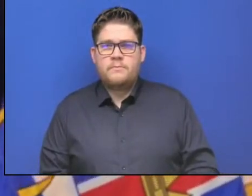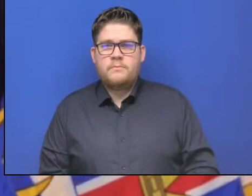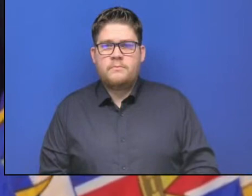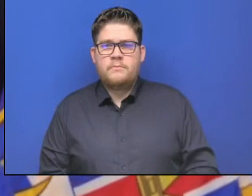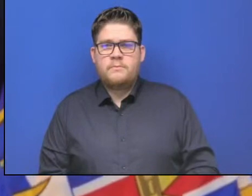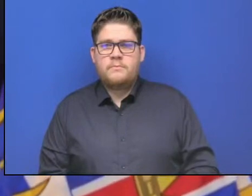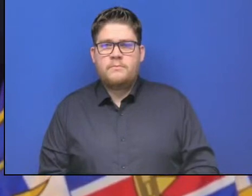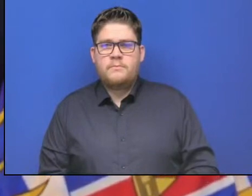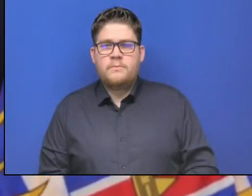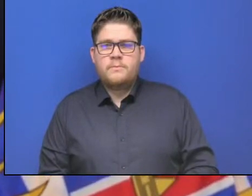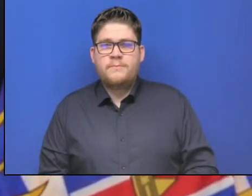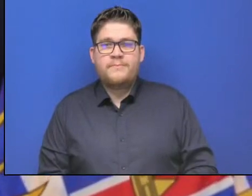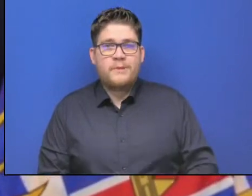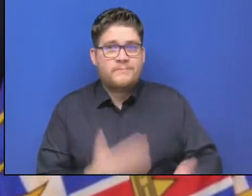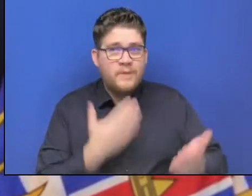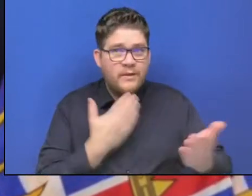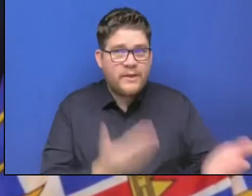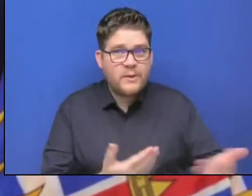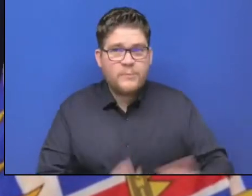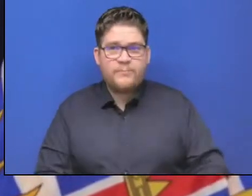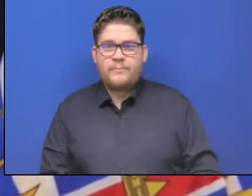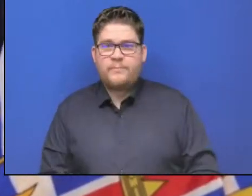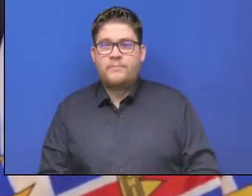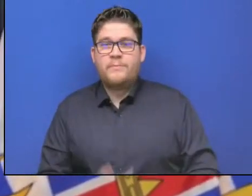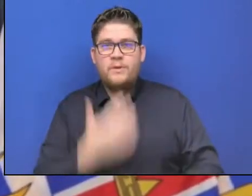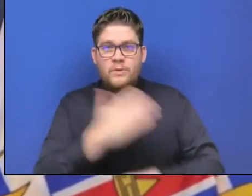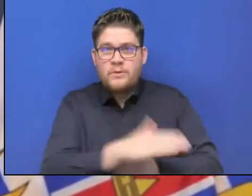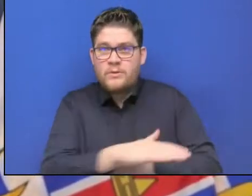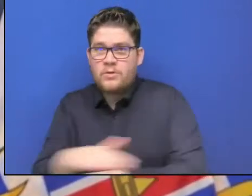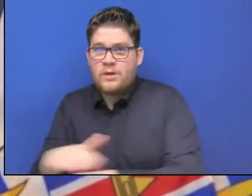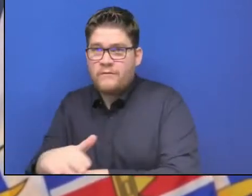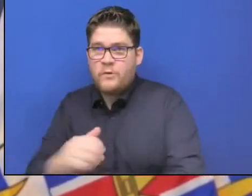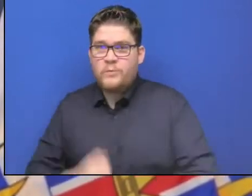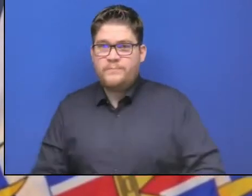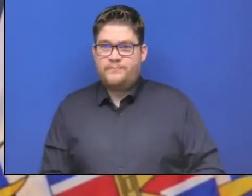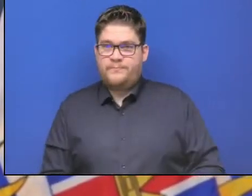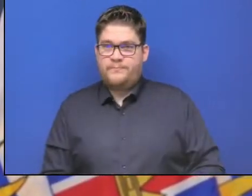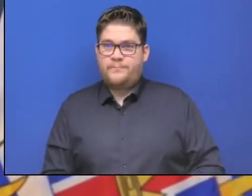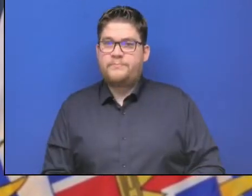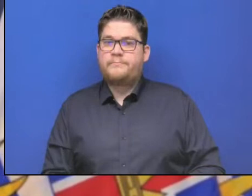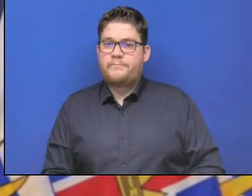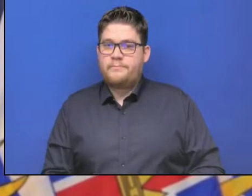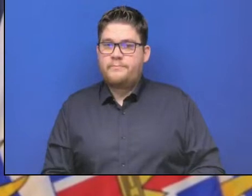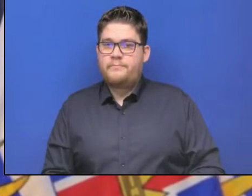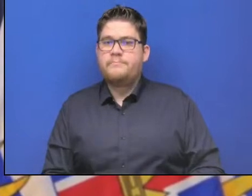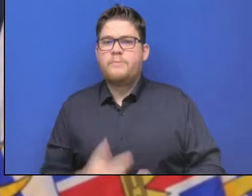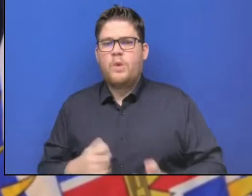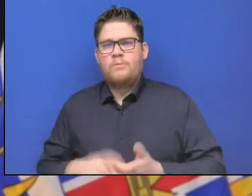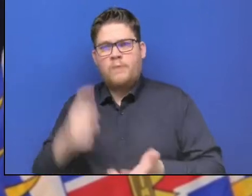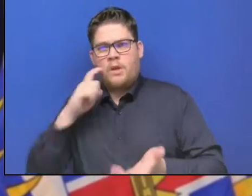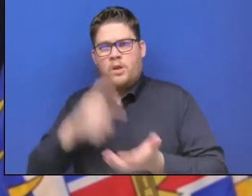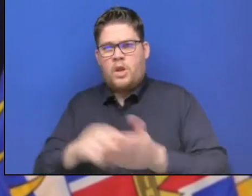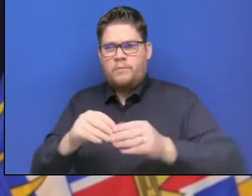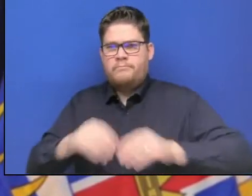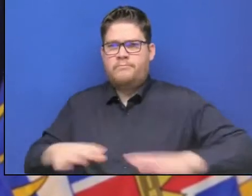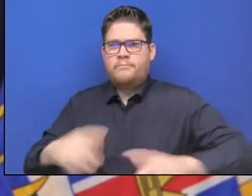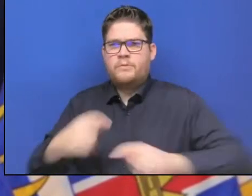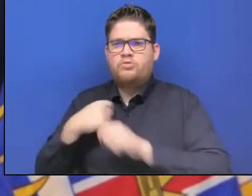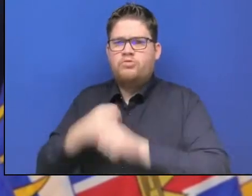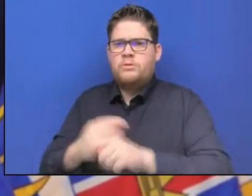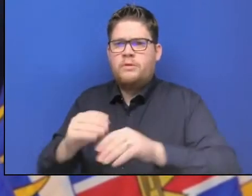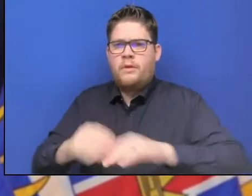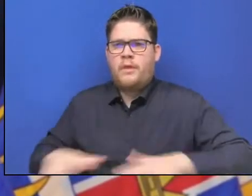Thank you, Minister. Good afternoon, everybody. I want to start also by acknowledging the territory of the people of the